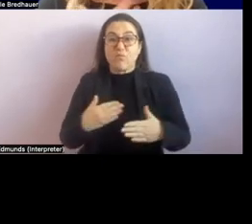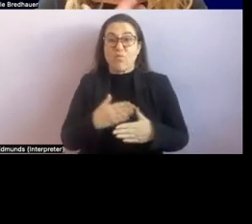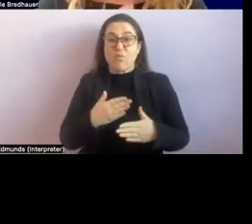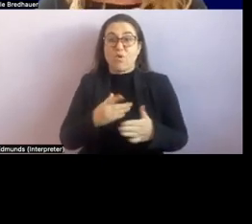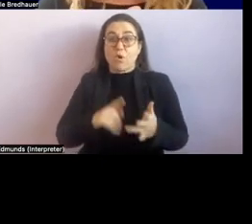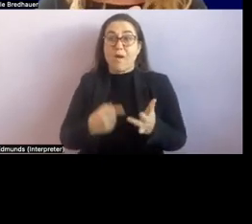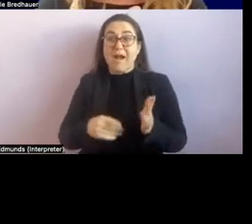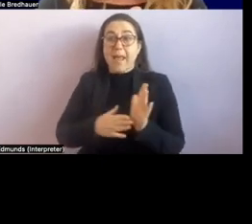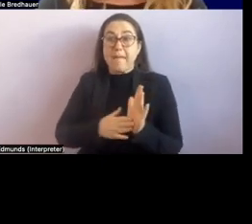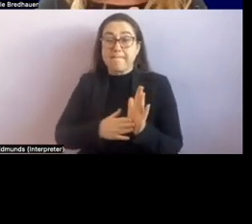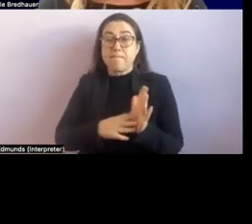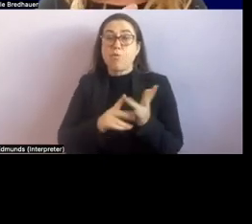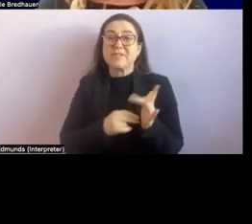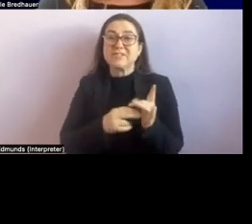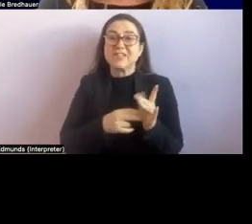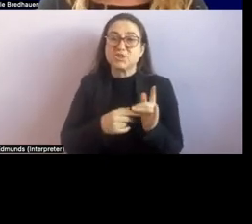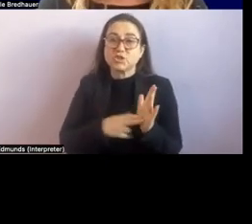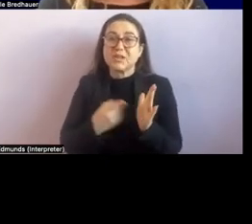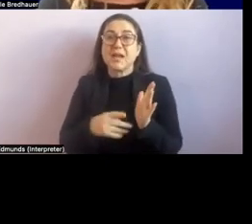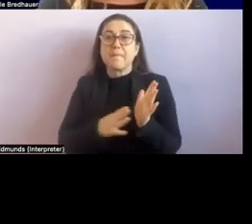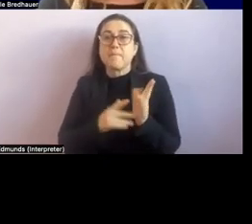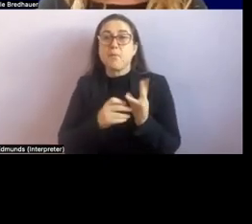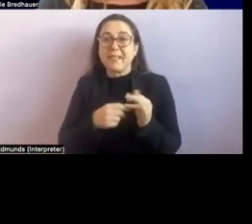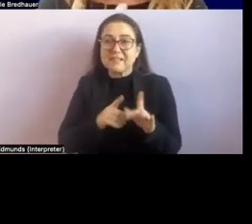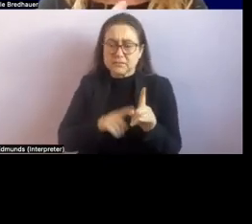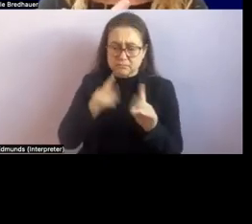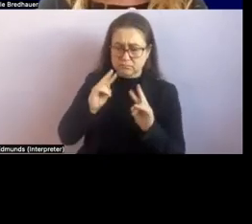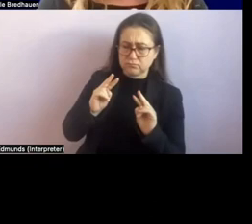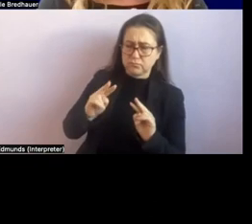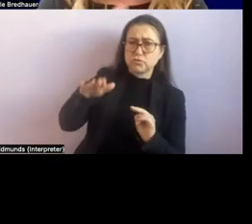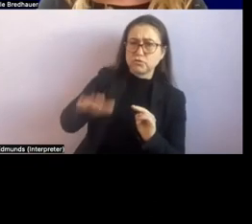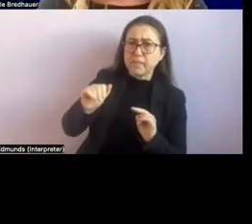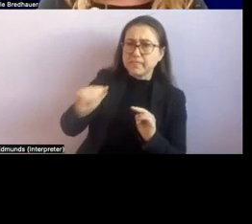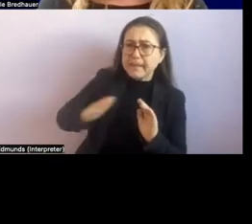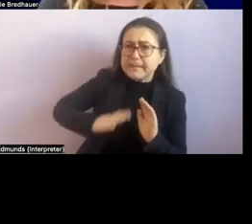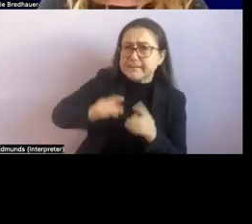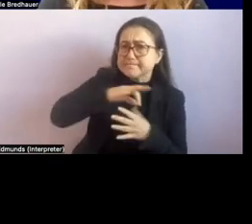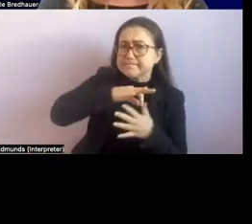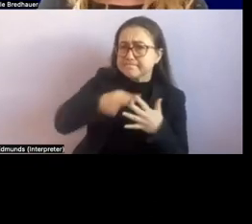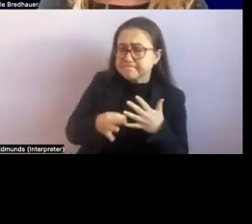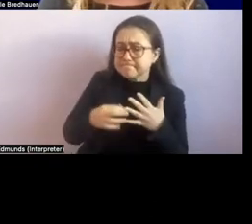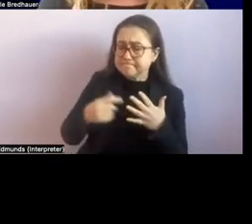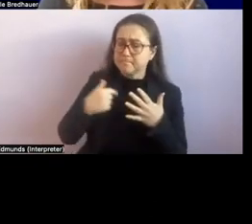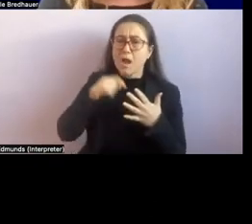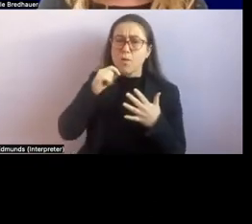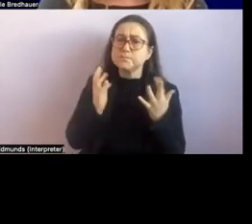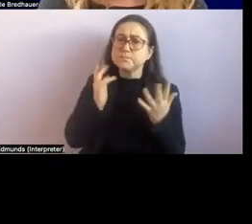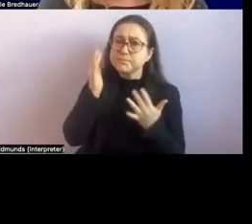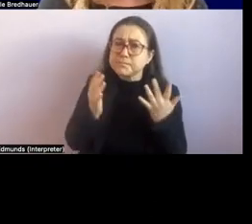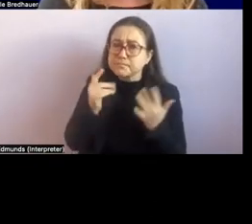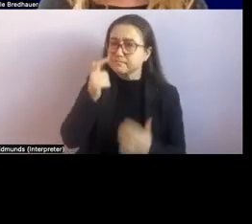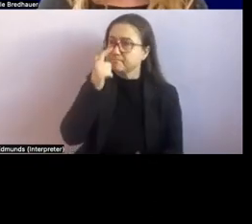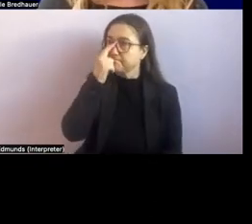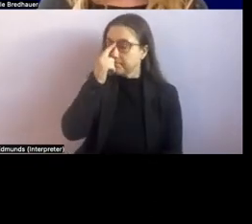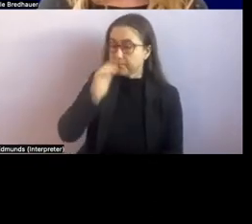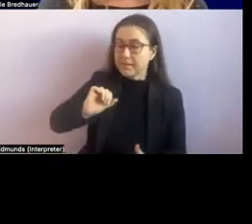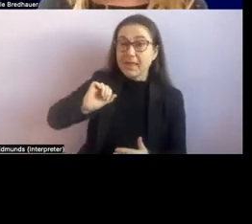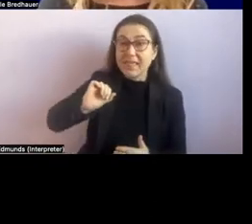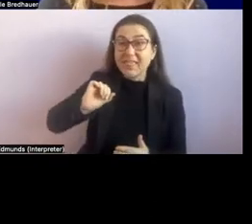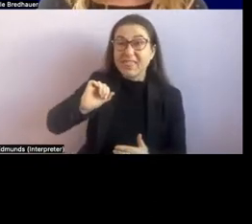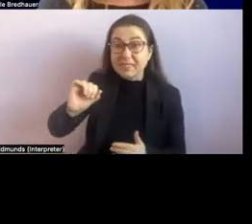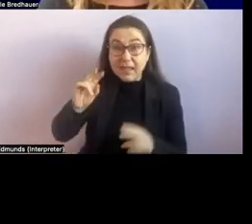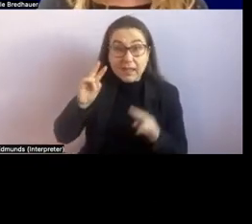O&M needs, I'm really considering the impact of the student's functional vision,